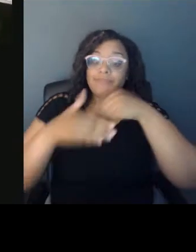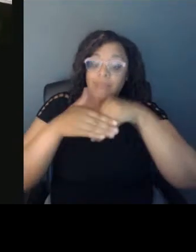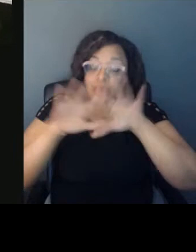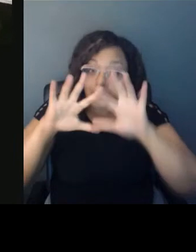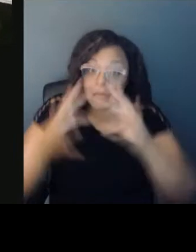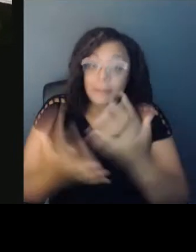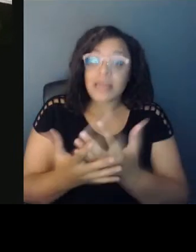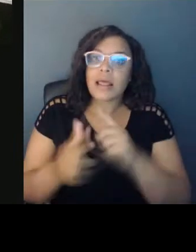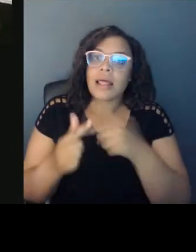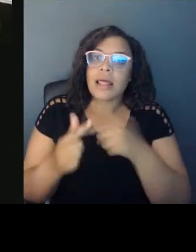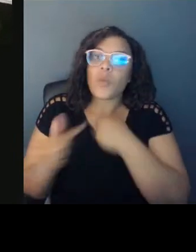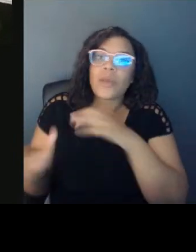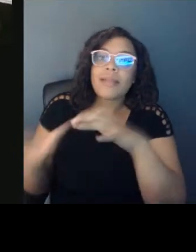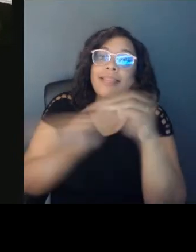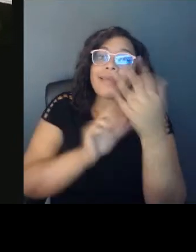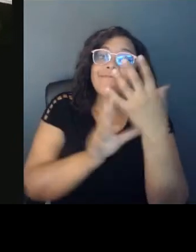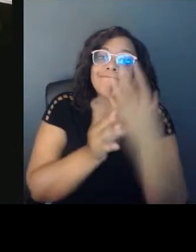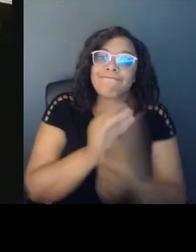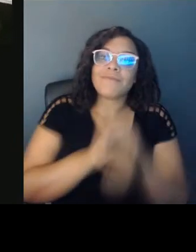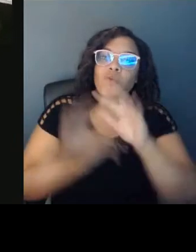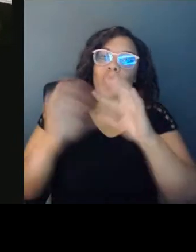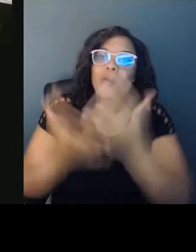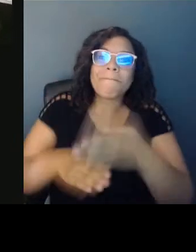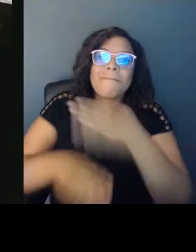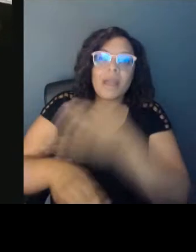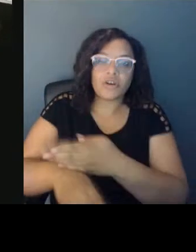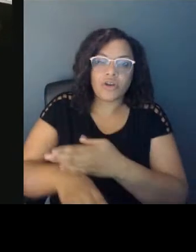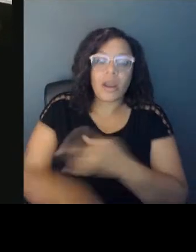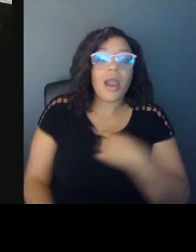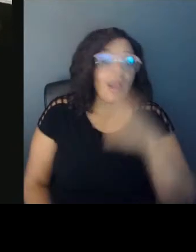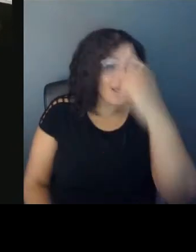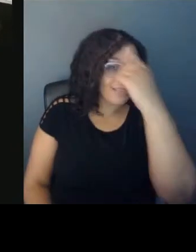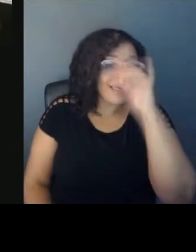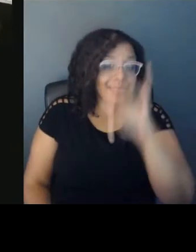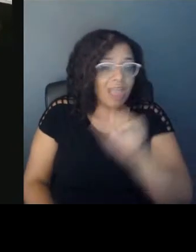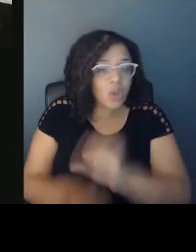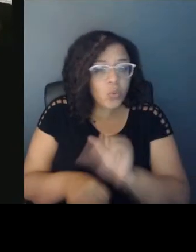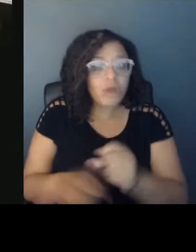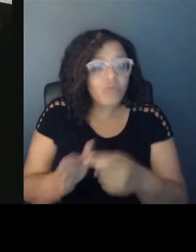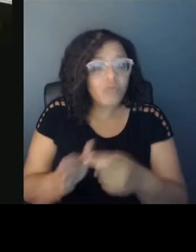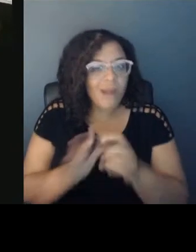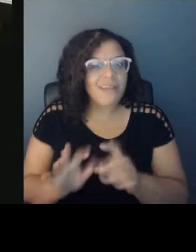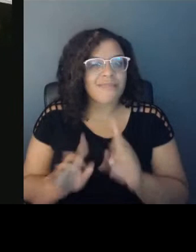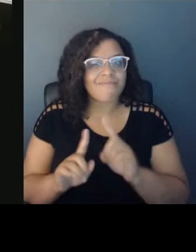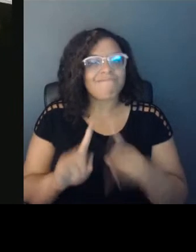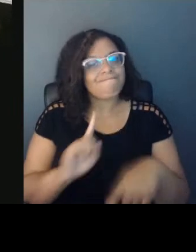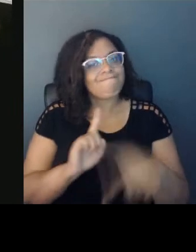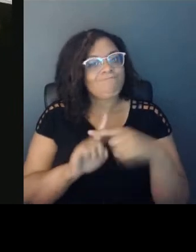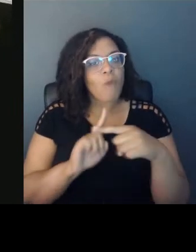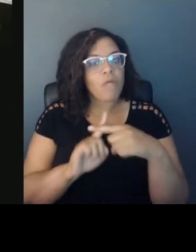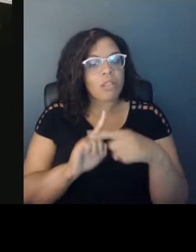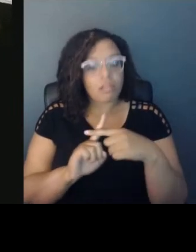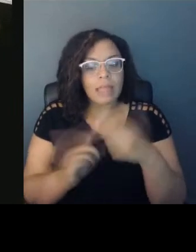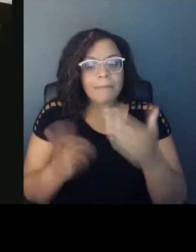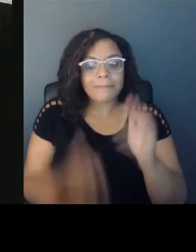And I think that requires being hopeful, even when things don't seem all that hopeful at all.